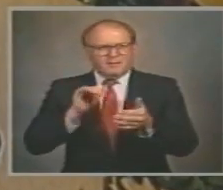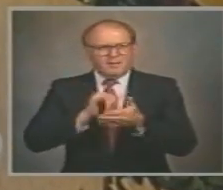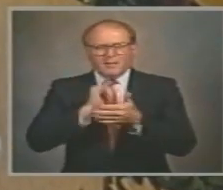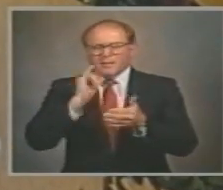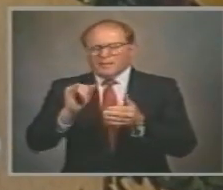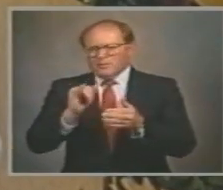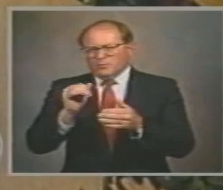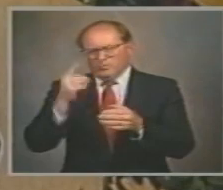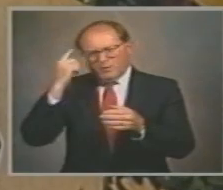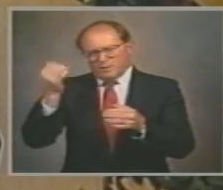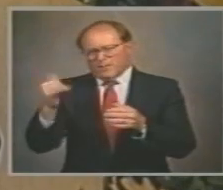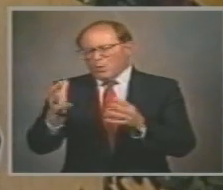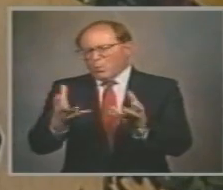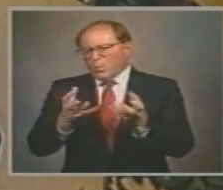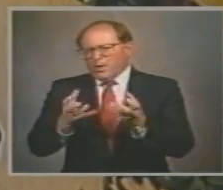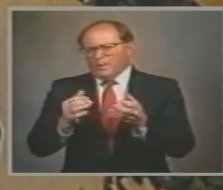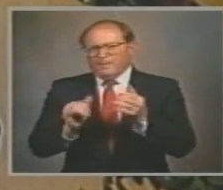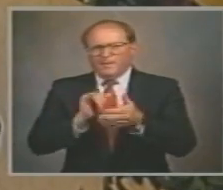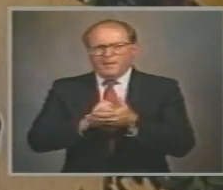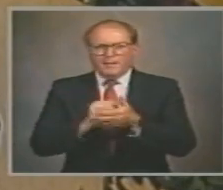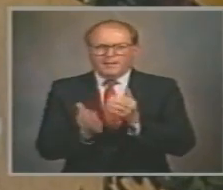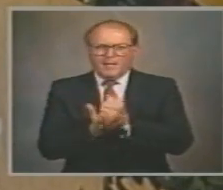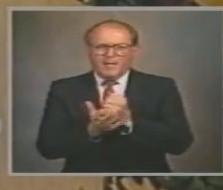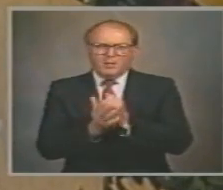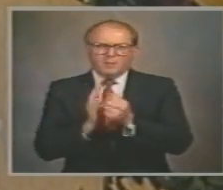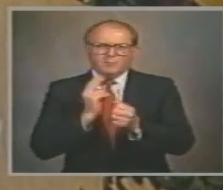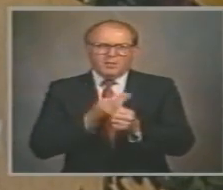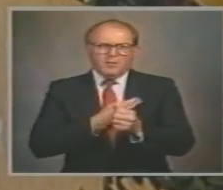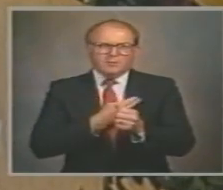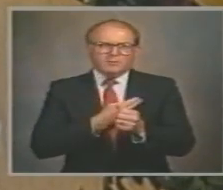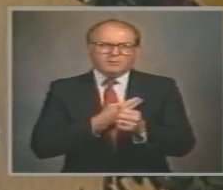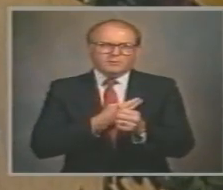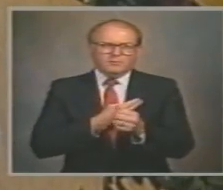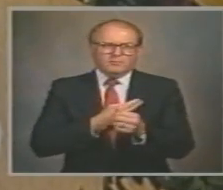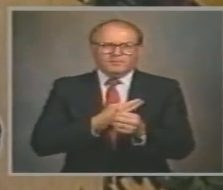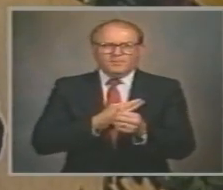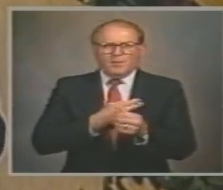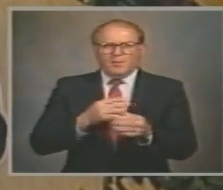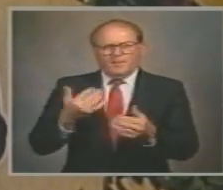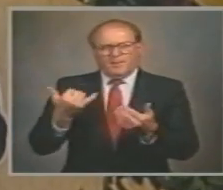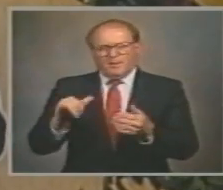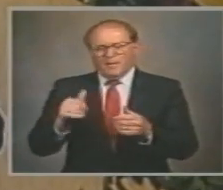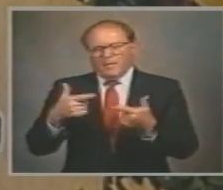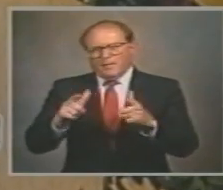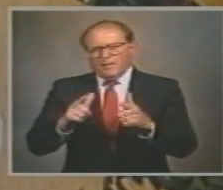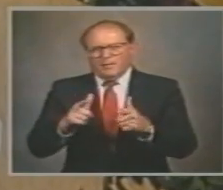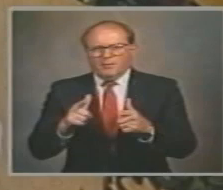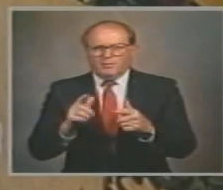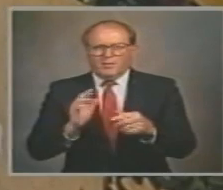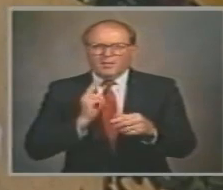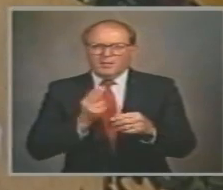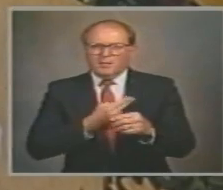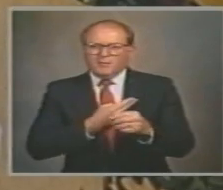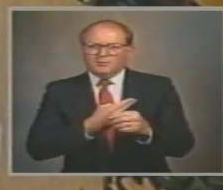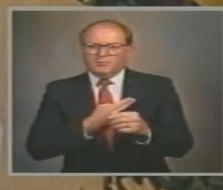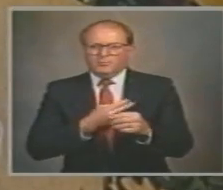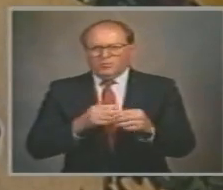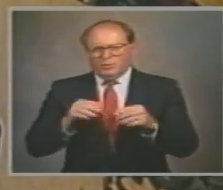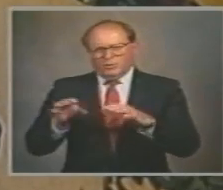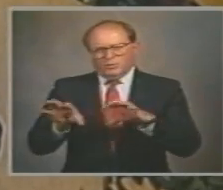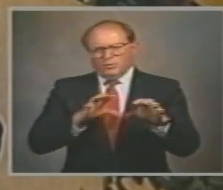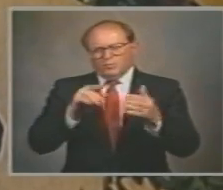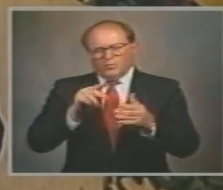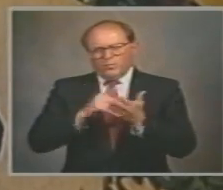our appreciation for their fellowship very much. They make it possible for you to enjoy the program without being hassled for money.